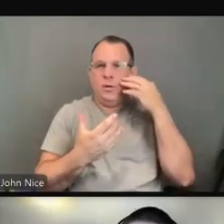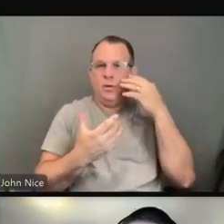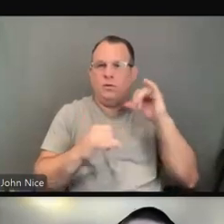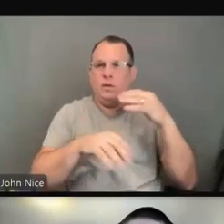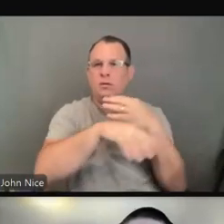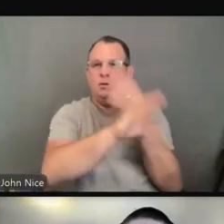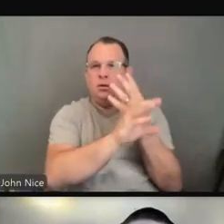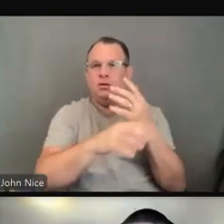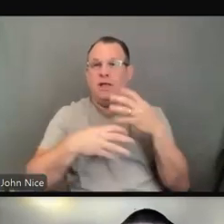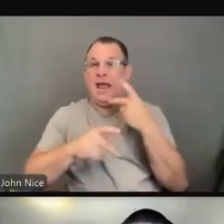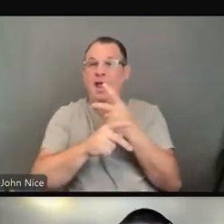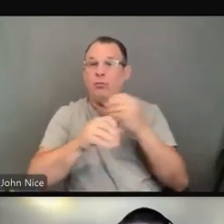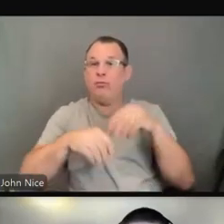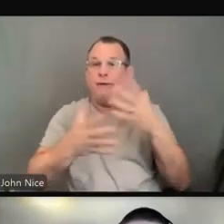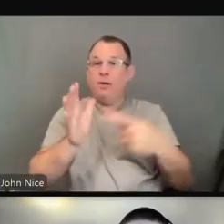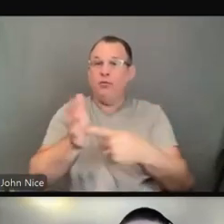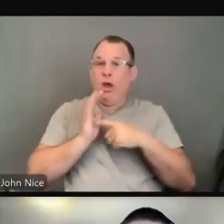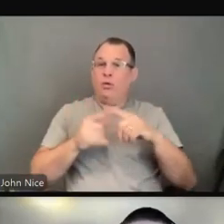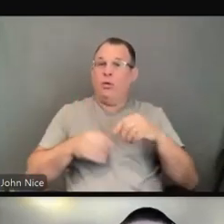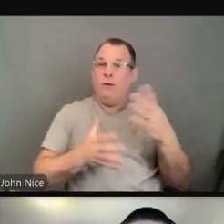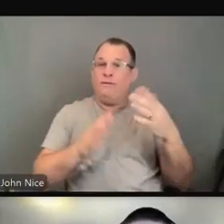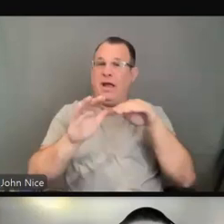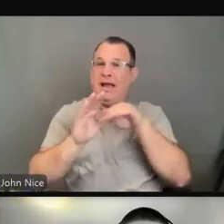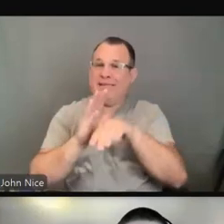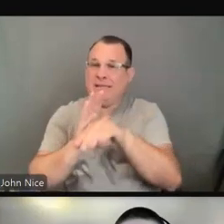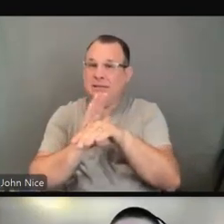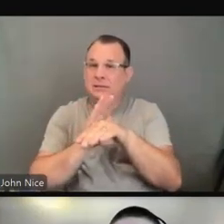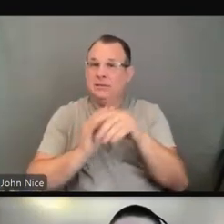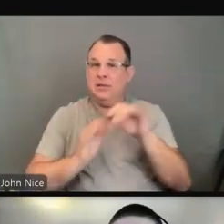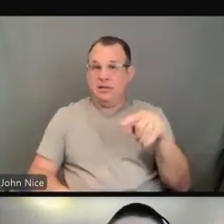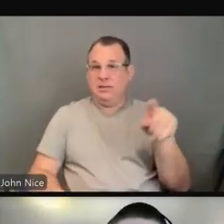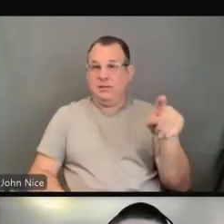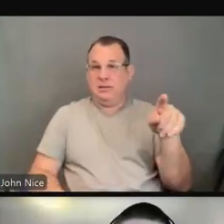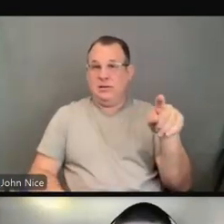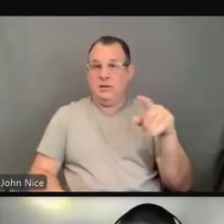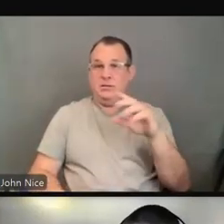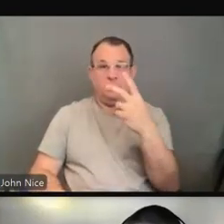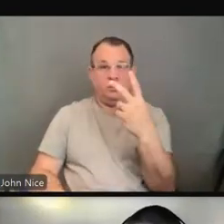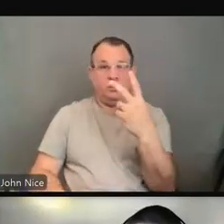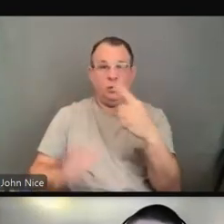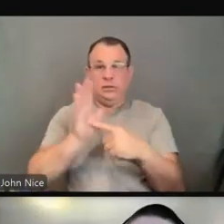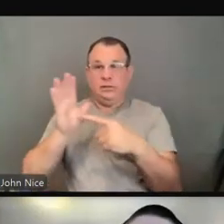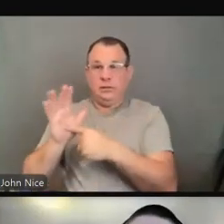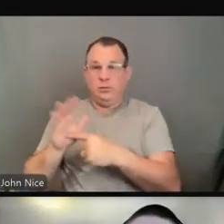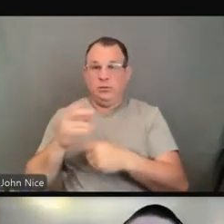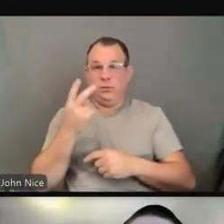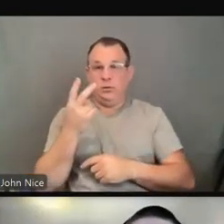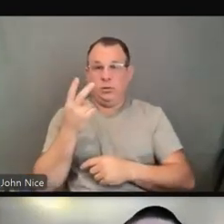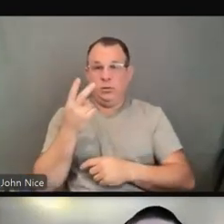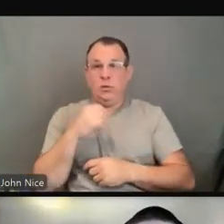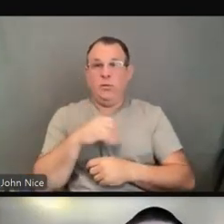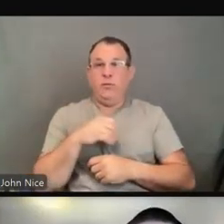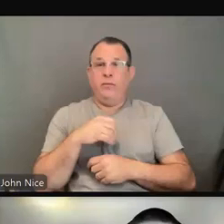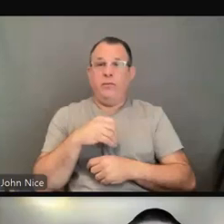services. And there's two examples of accessibility services that may be provided in the telehealth